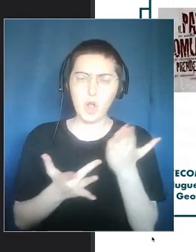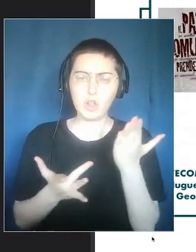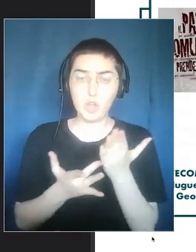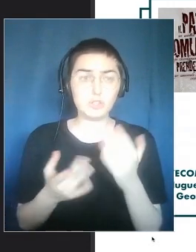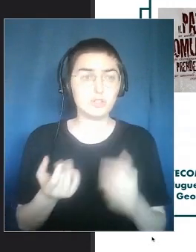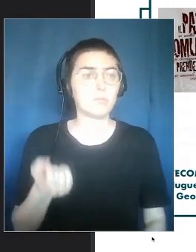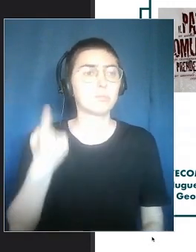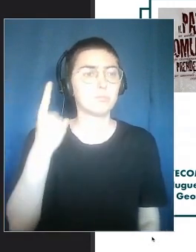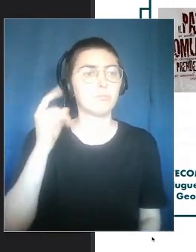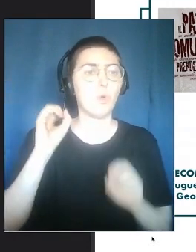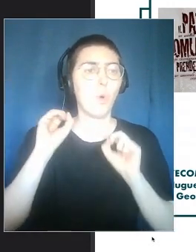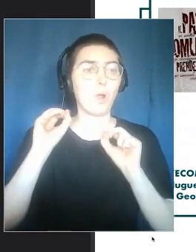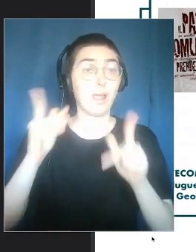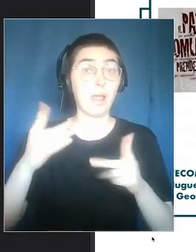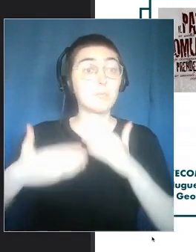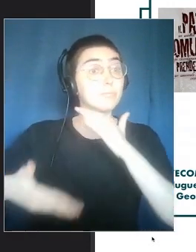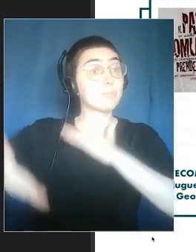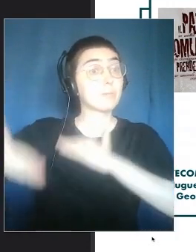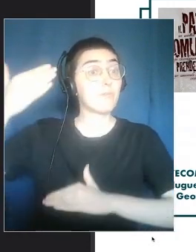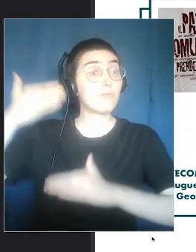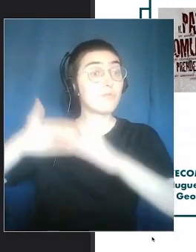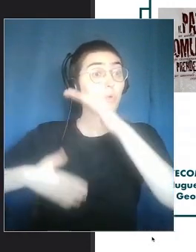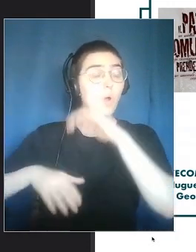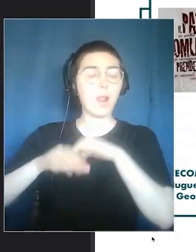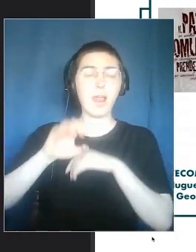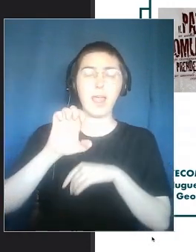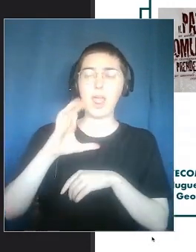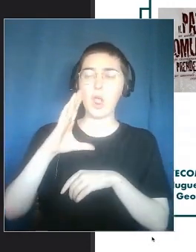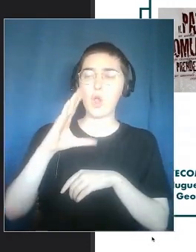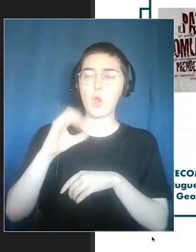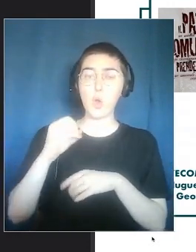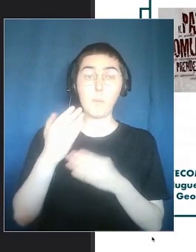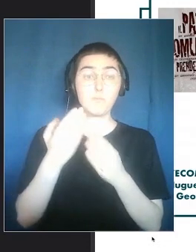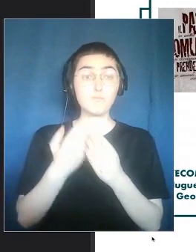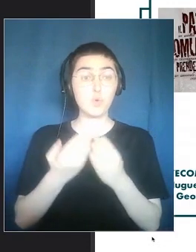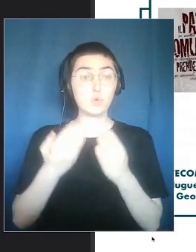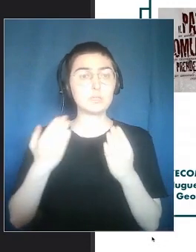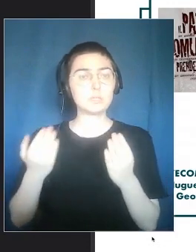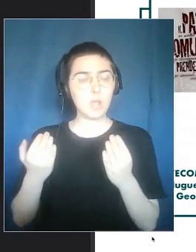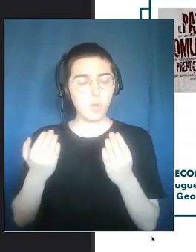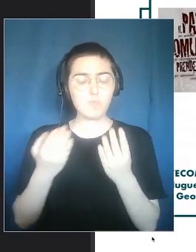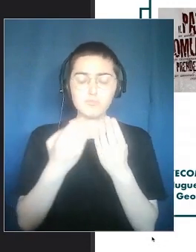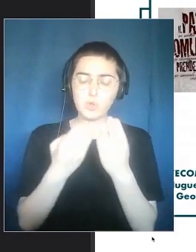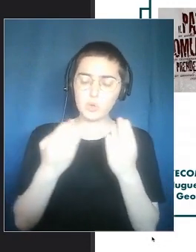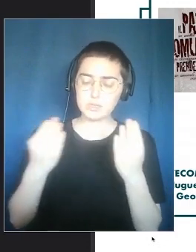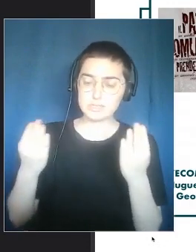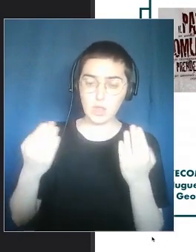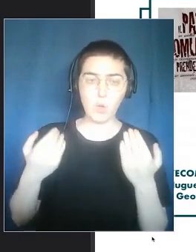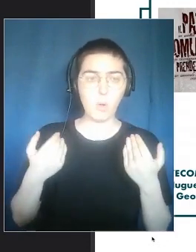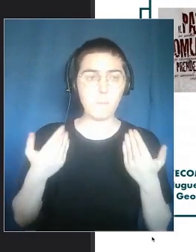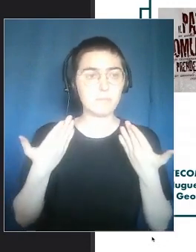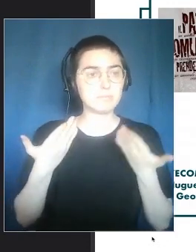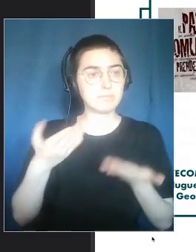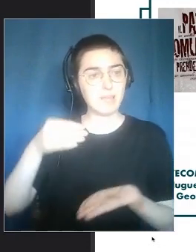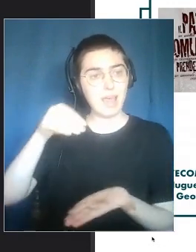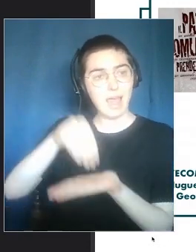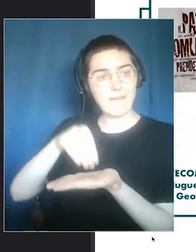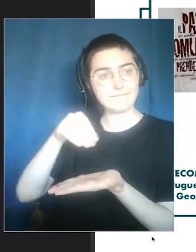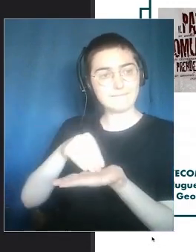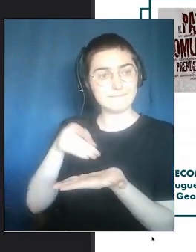of technology, the idea of eco-museum reminds us that museums